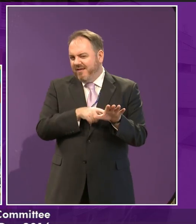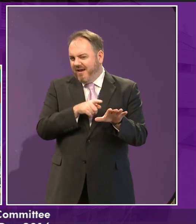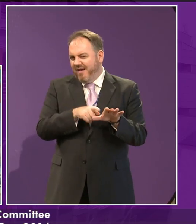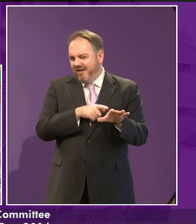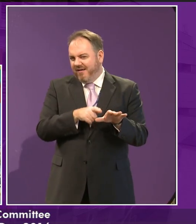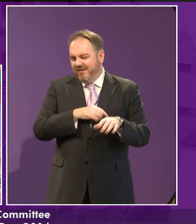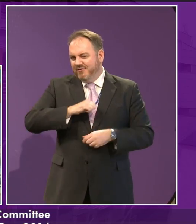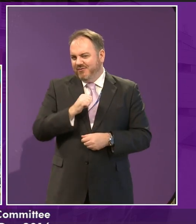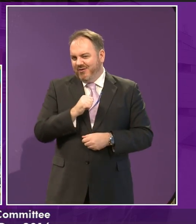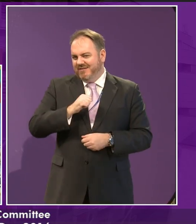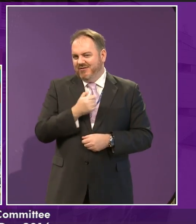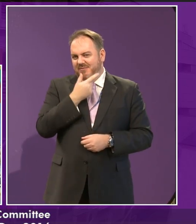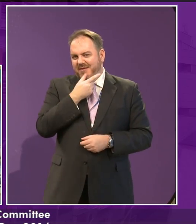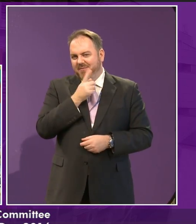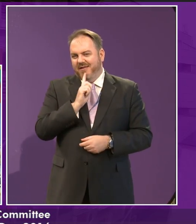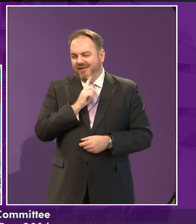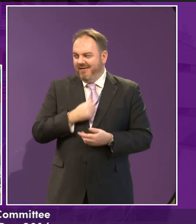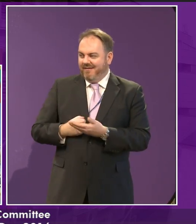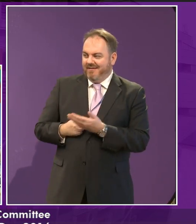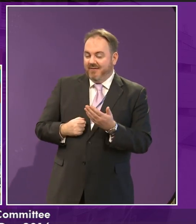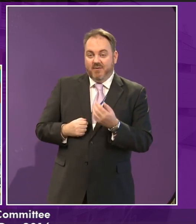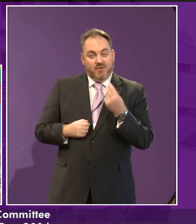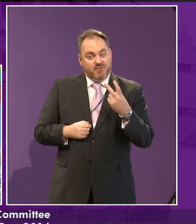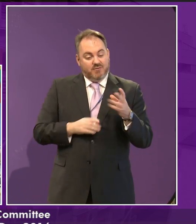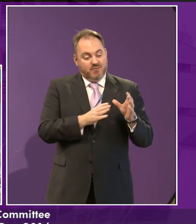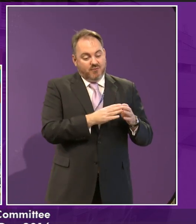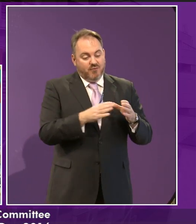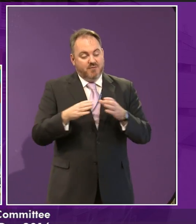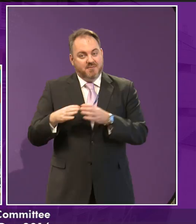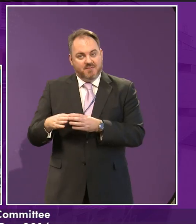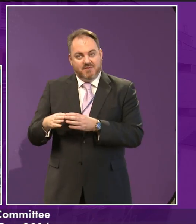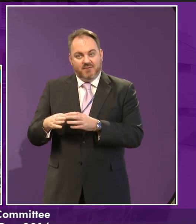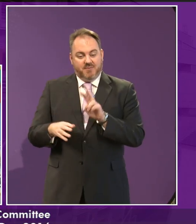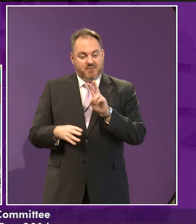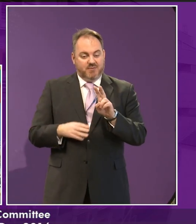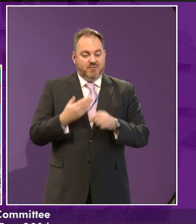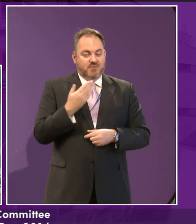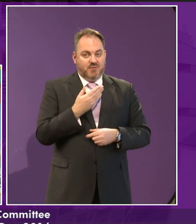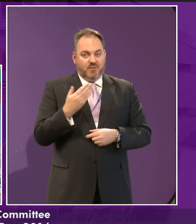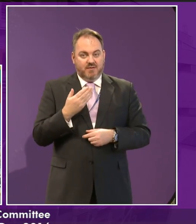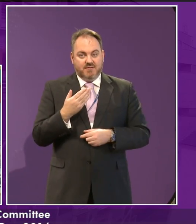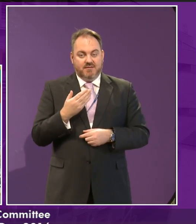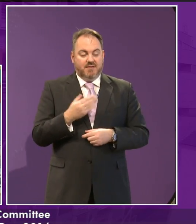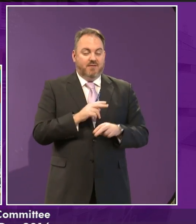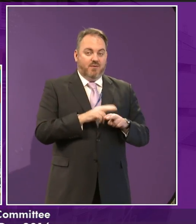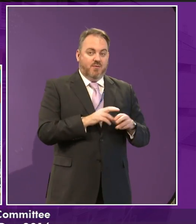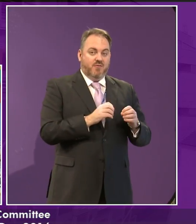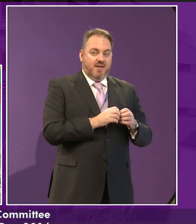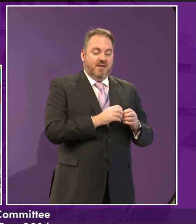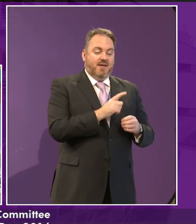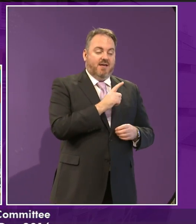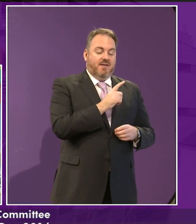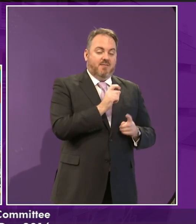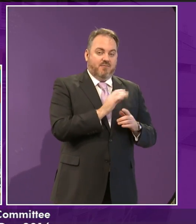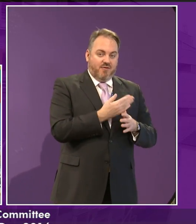So what we have along with us today is two groups of pupils from two primary schools, Thornley Primary School in Whishaw,